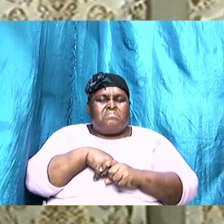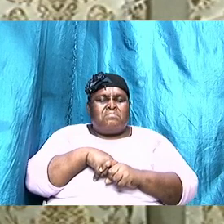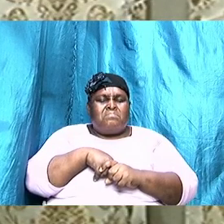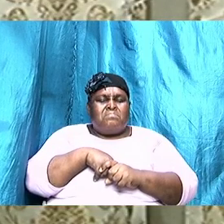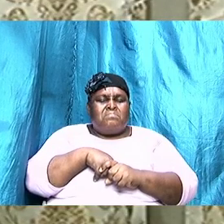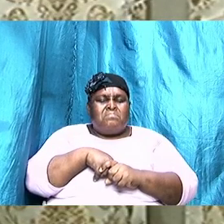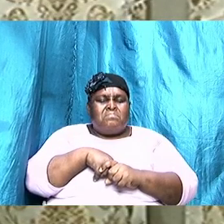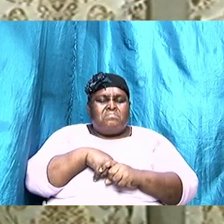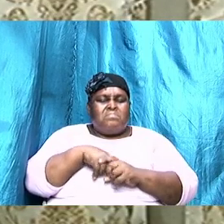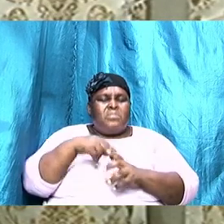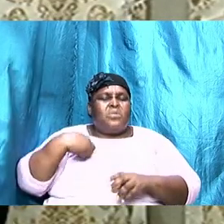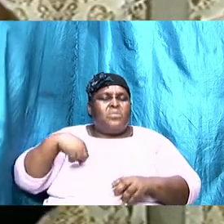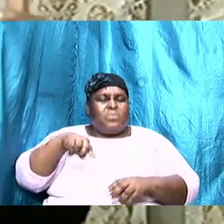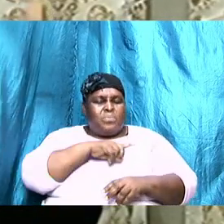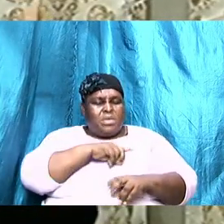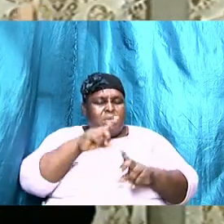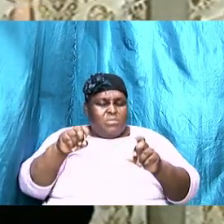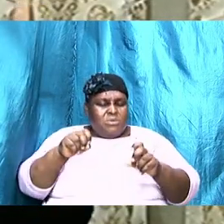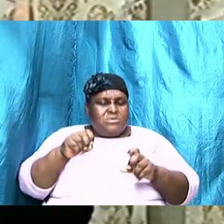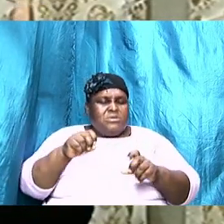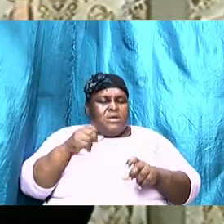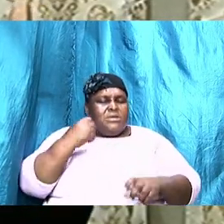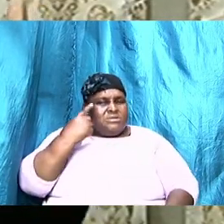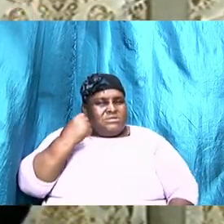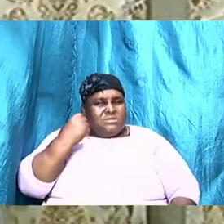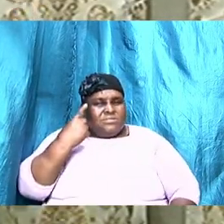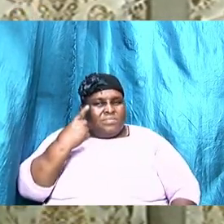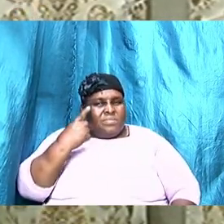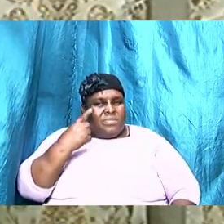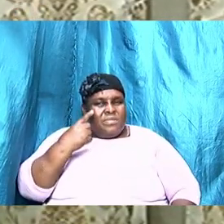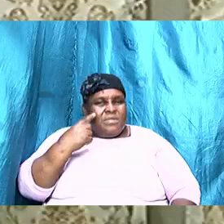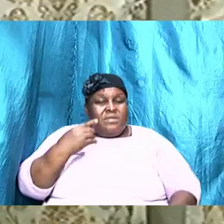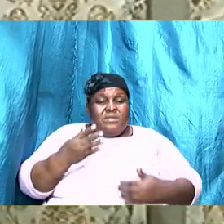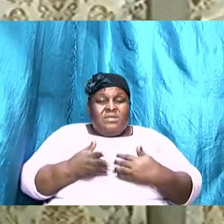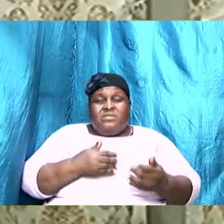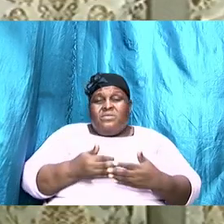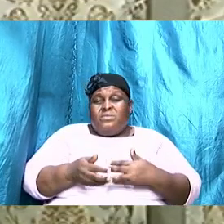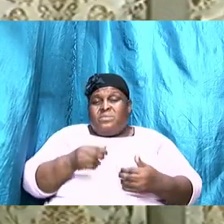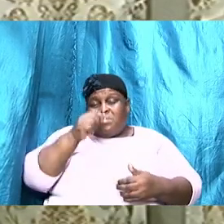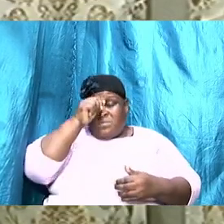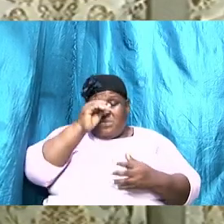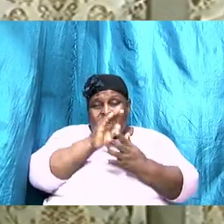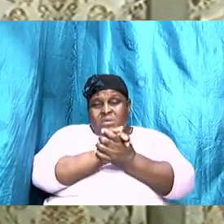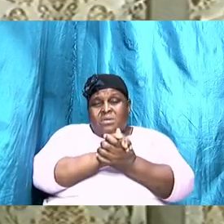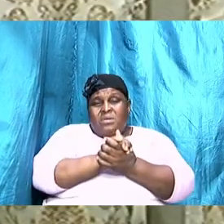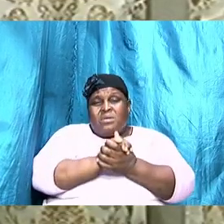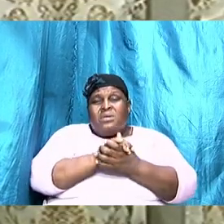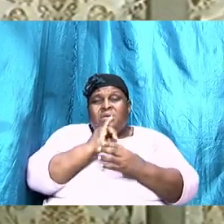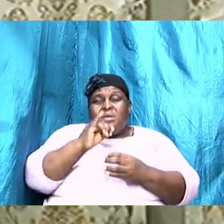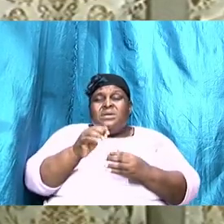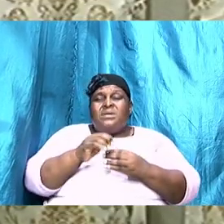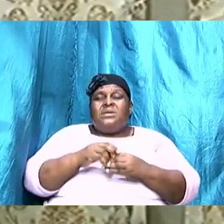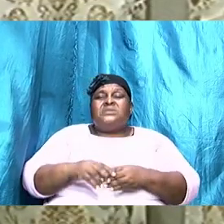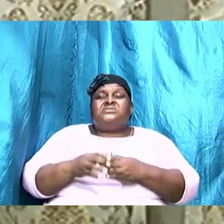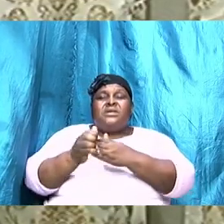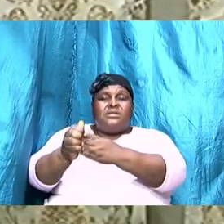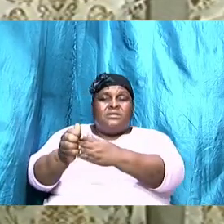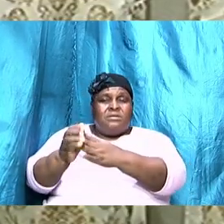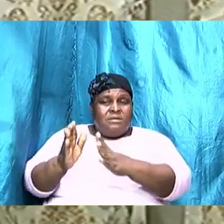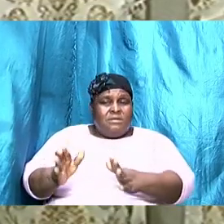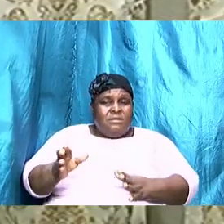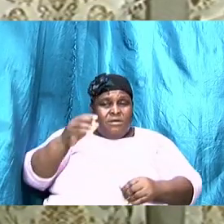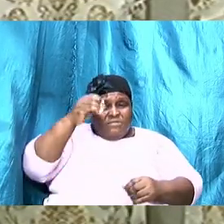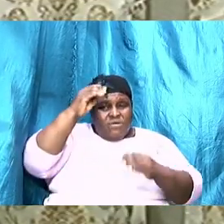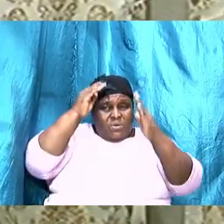we must understand that although the husband is the head of the house